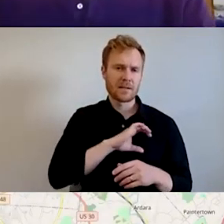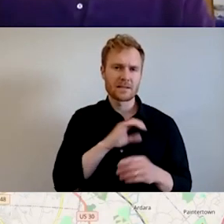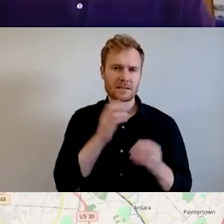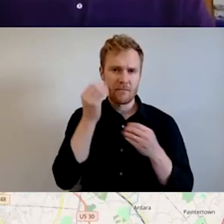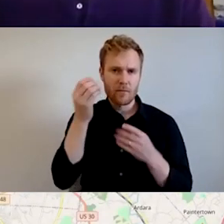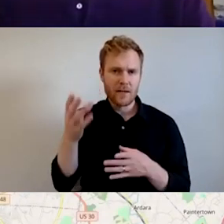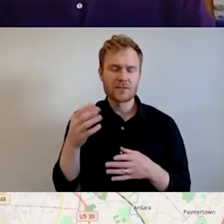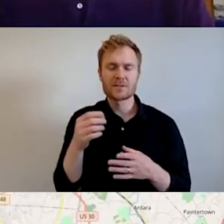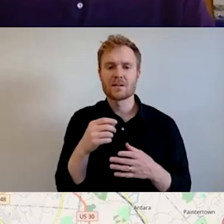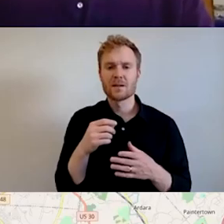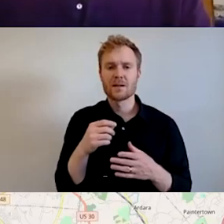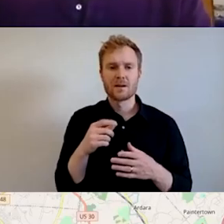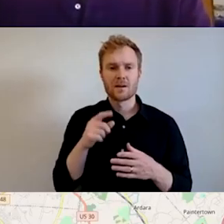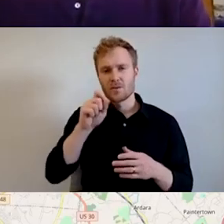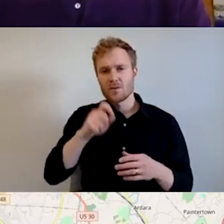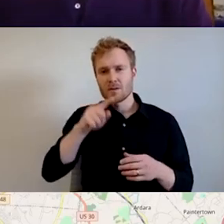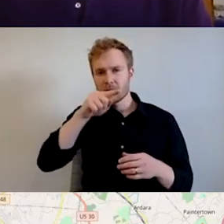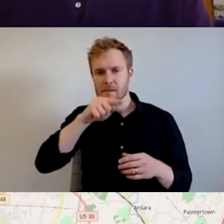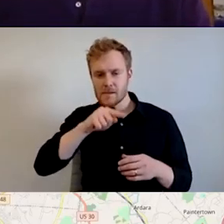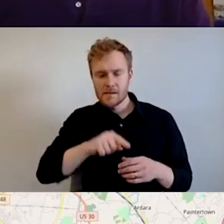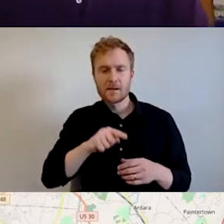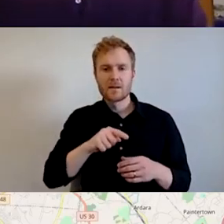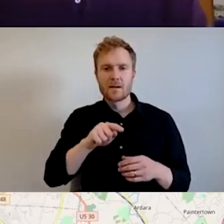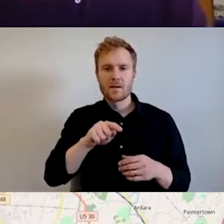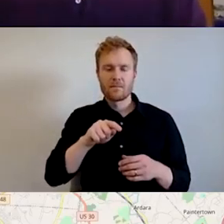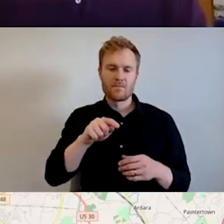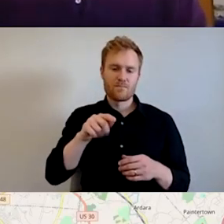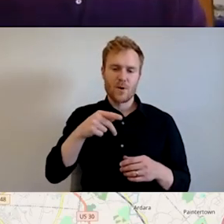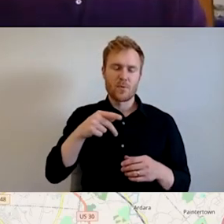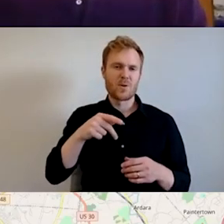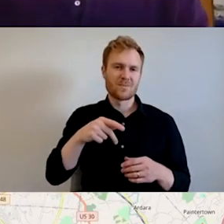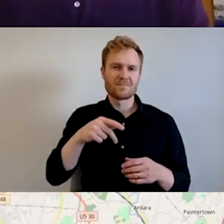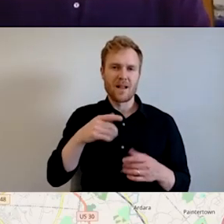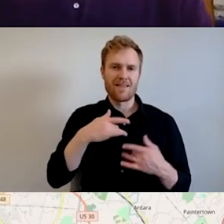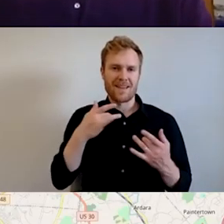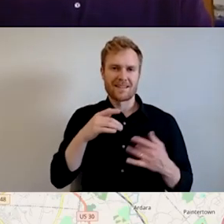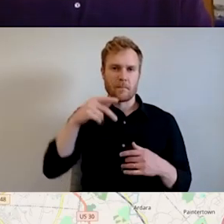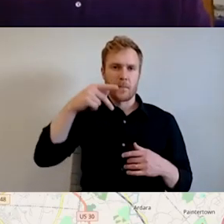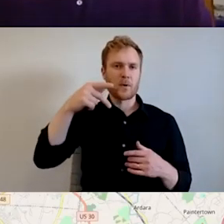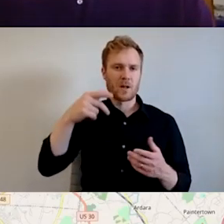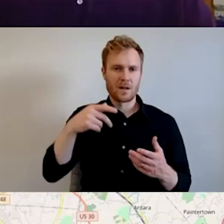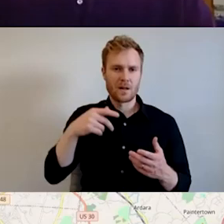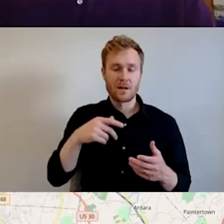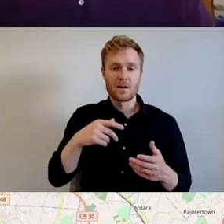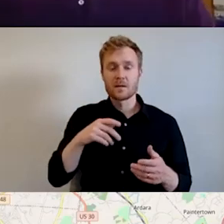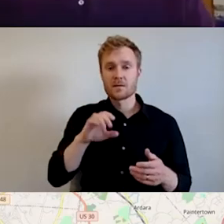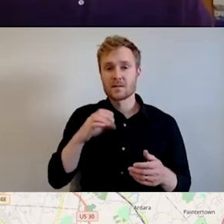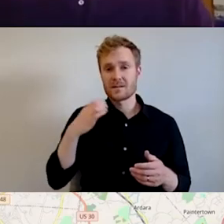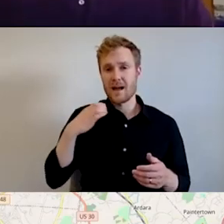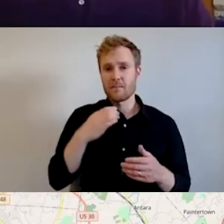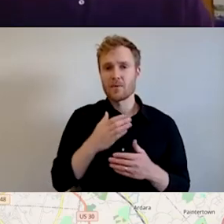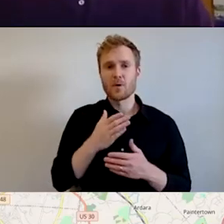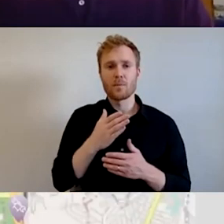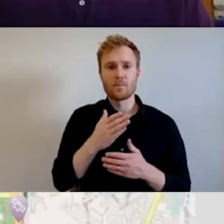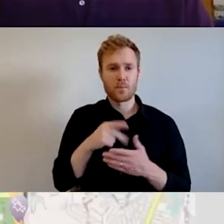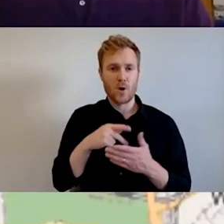in this really light purple lavender, we'll say, um, there's a capital capital projects layer with this, you can drill